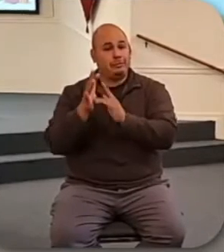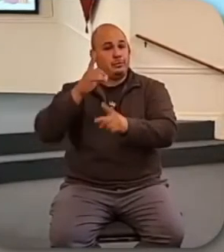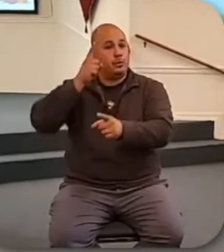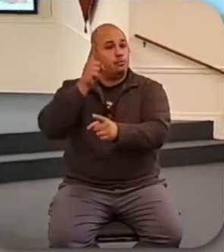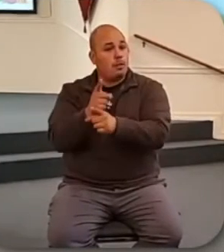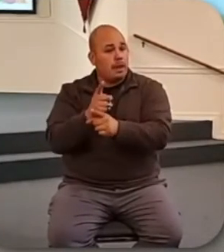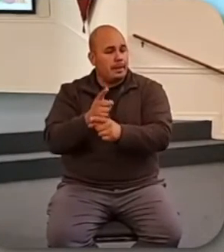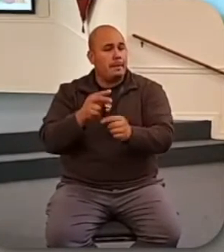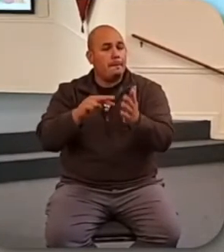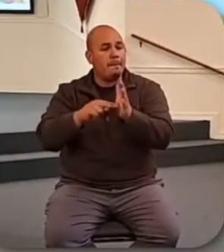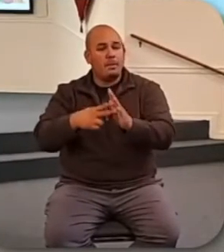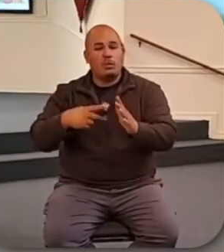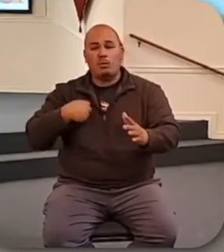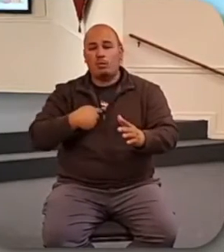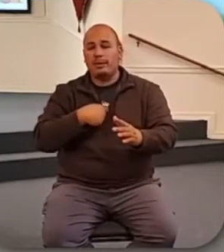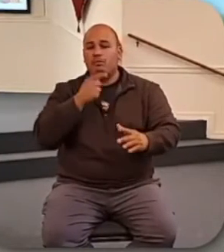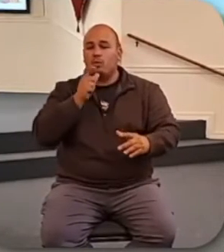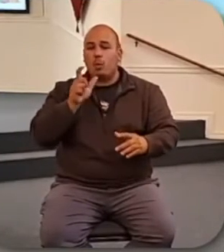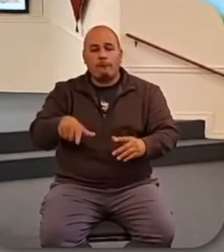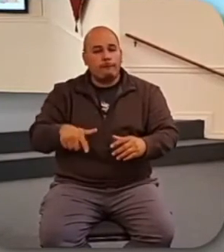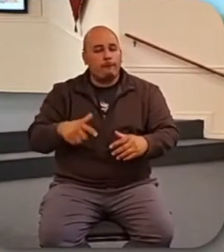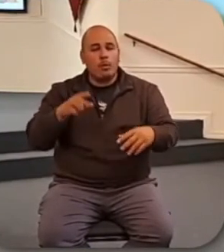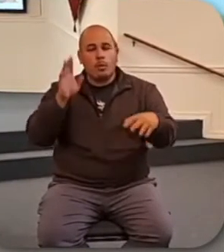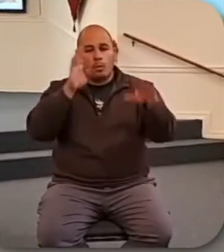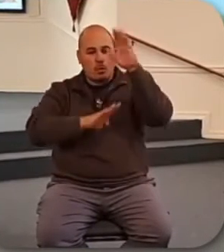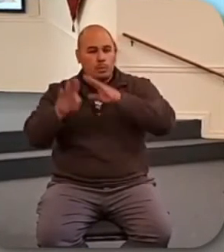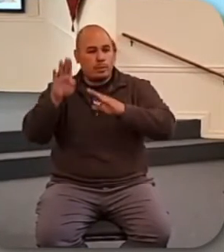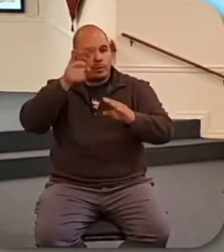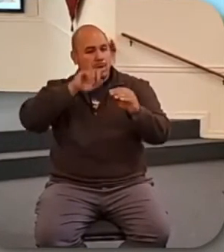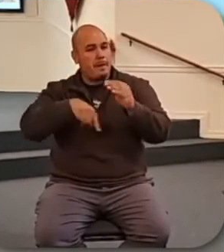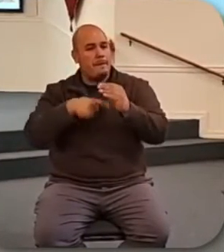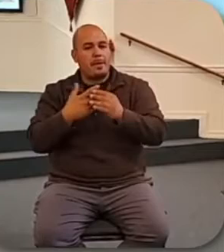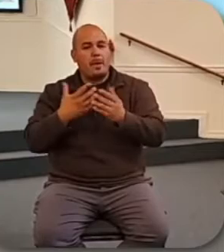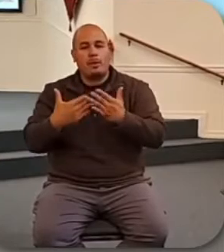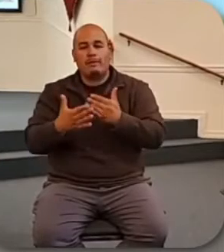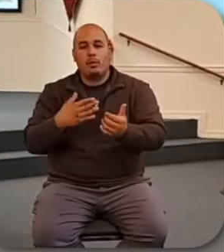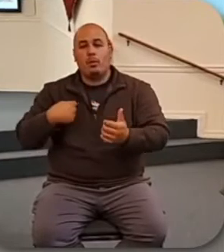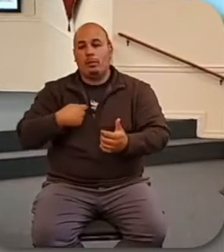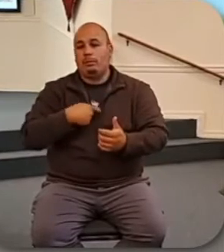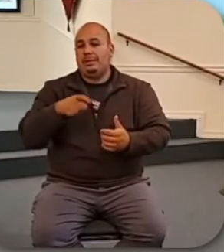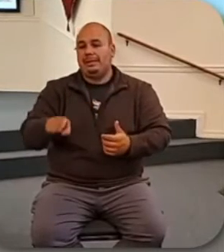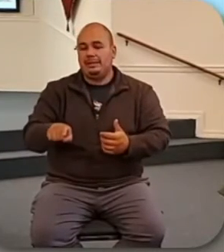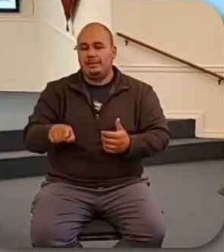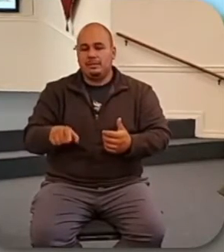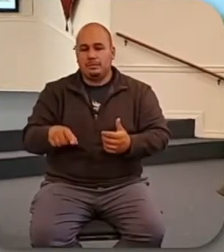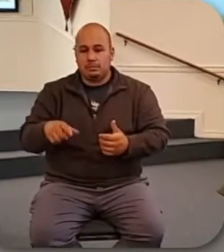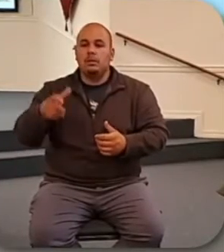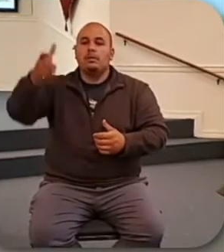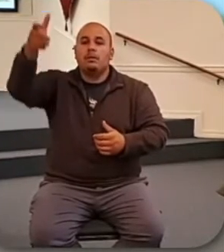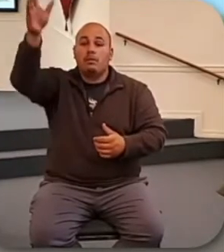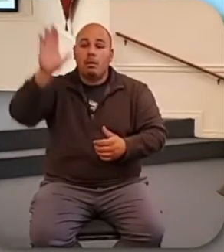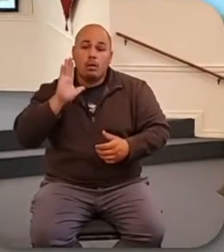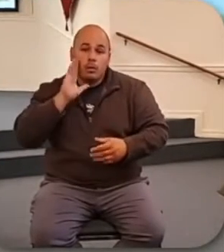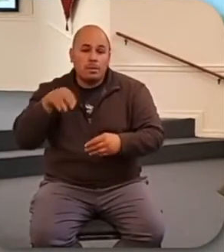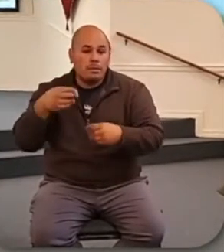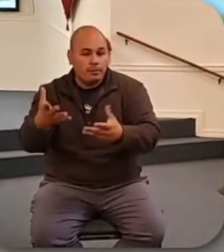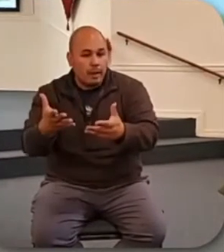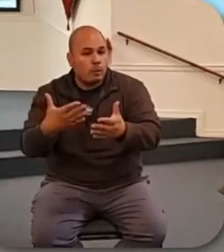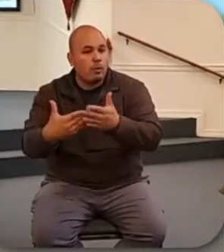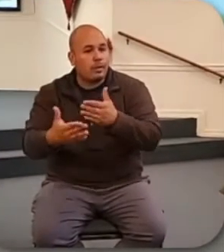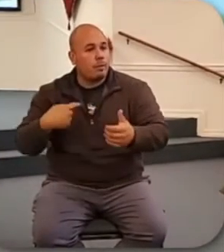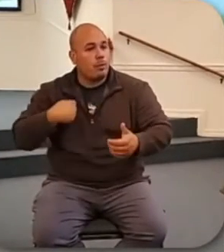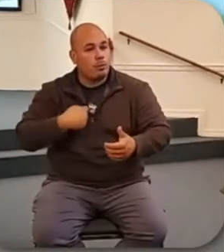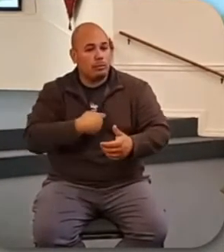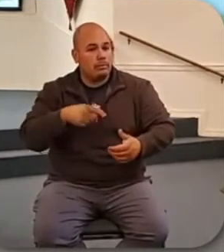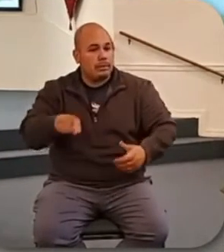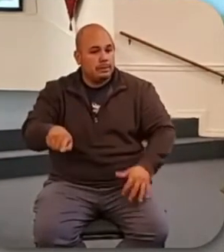what they need to survive. God will provide what we need. I